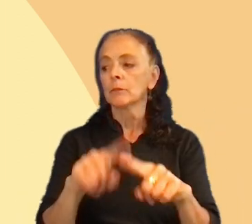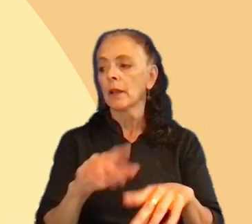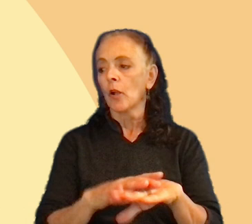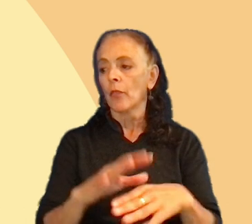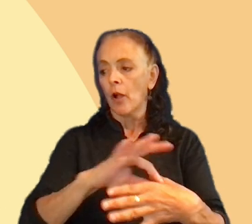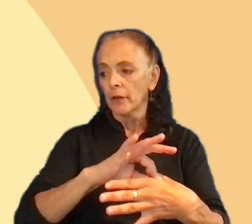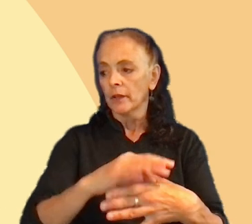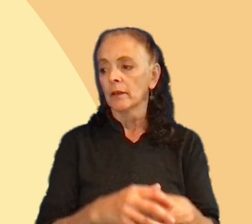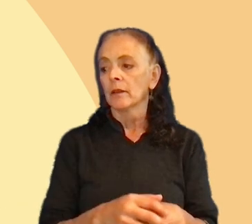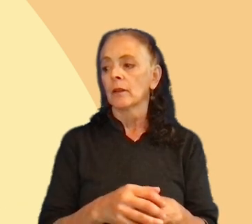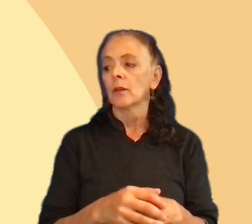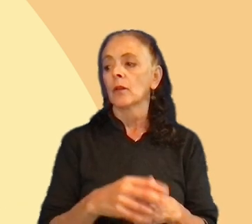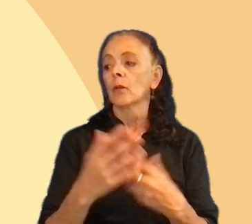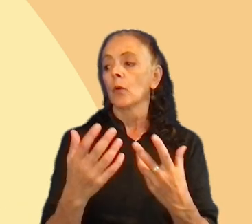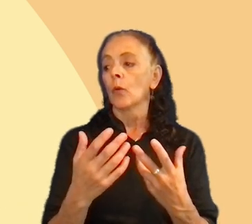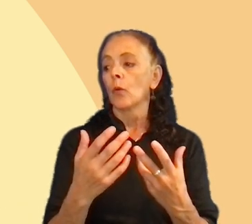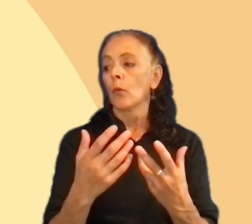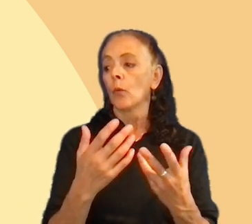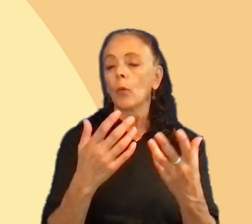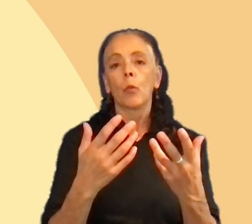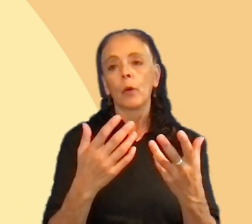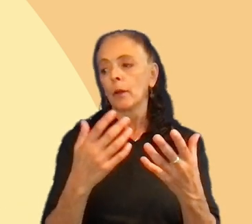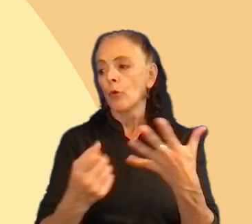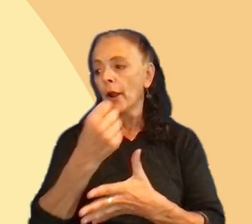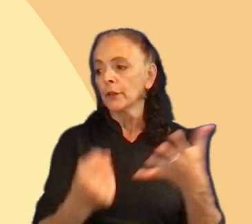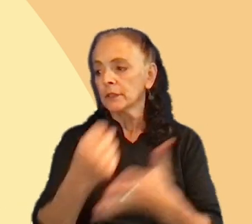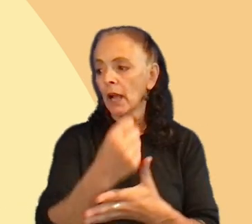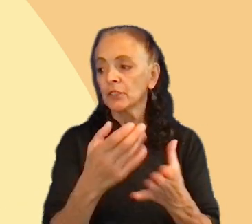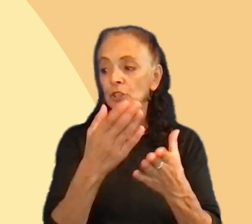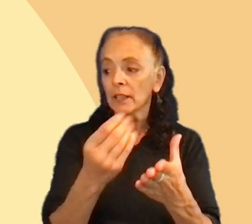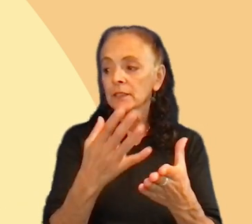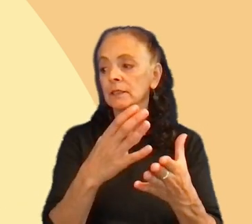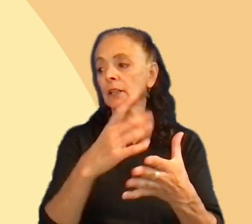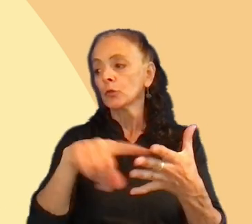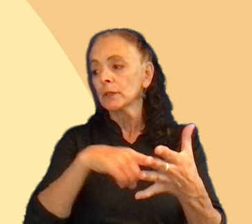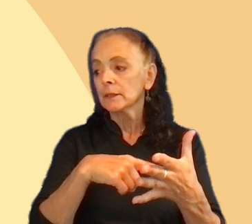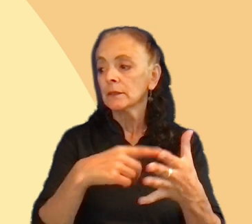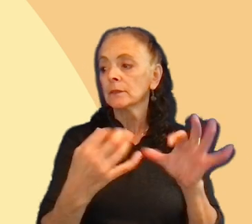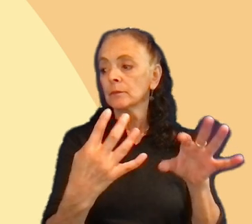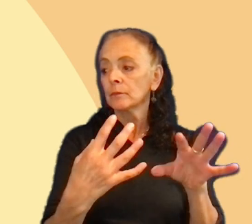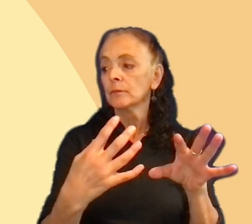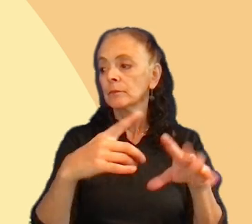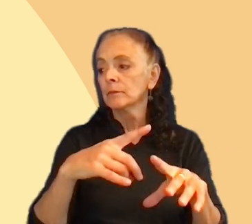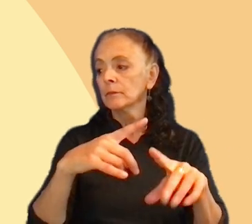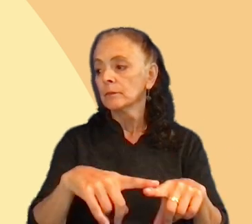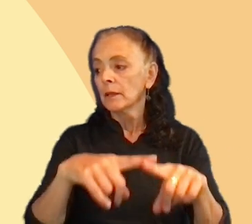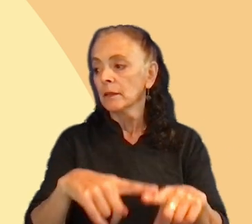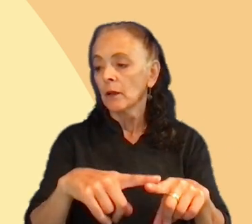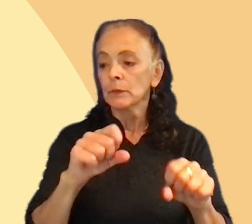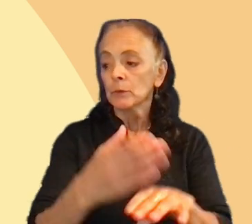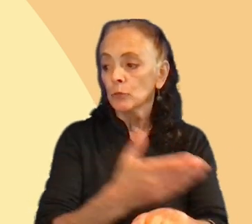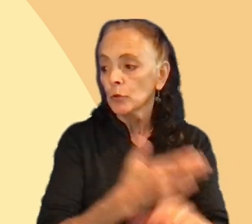prioritized suggestions and critics due to their potential improvements to the game. We created subcategories for